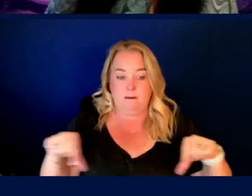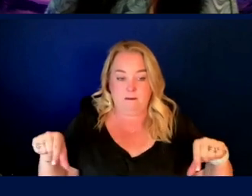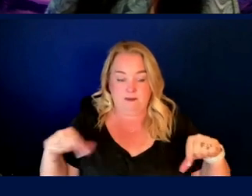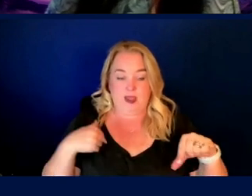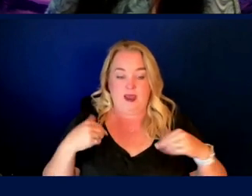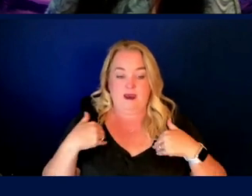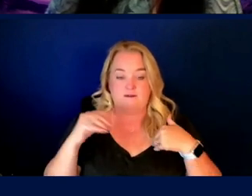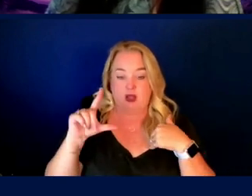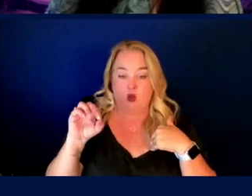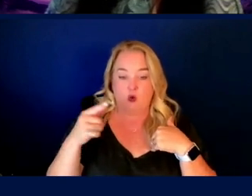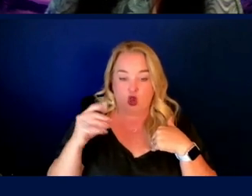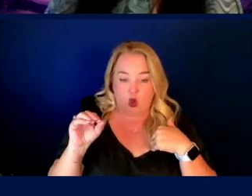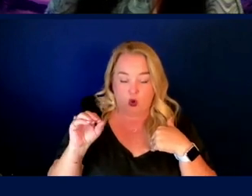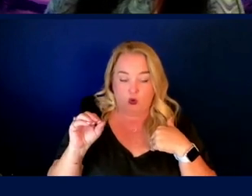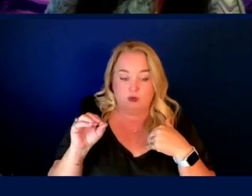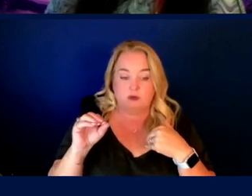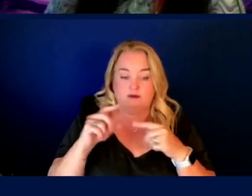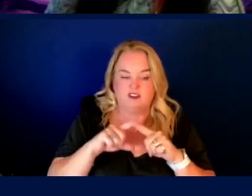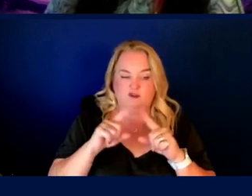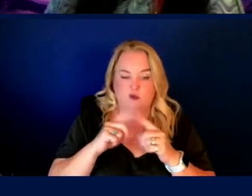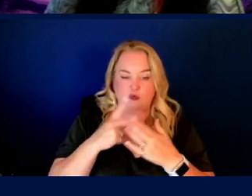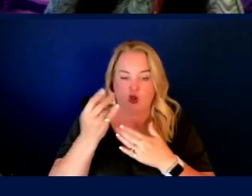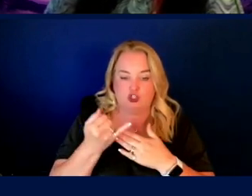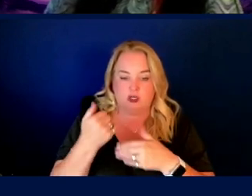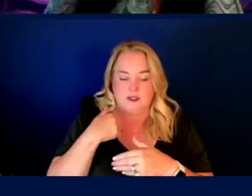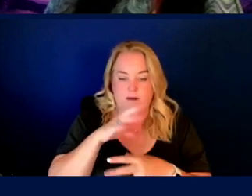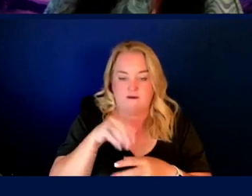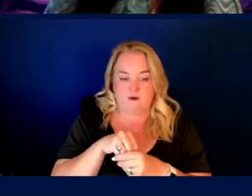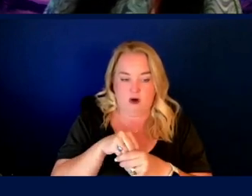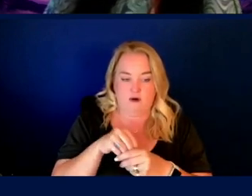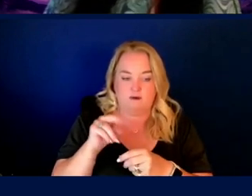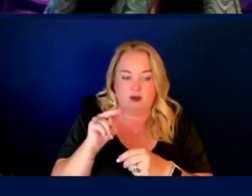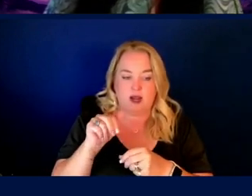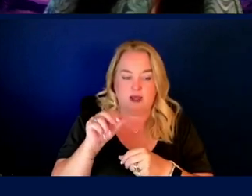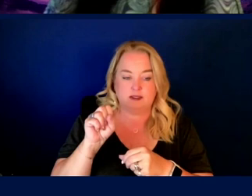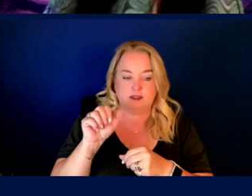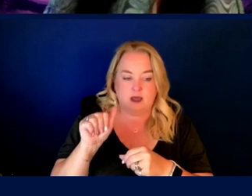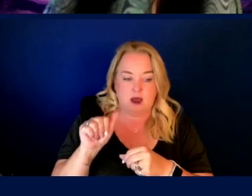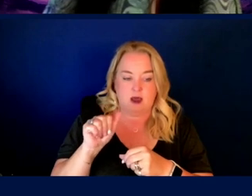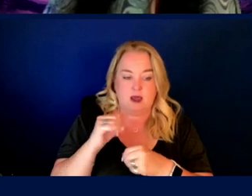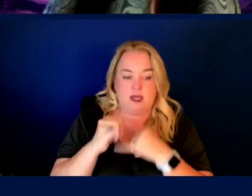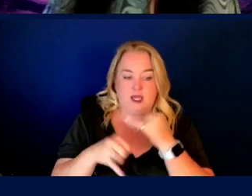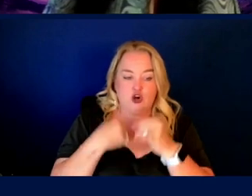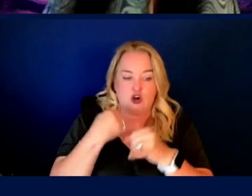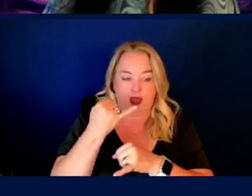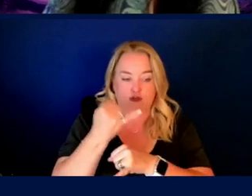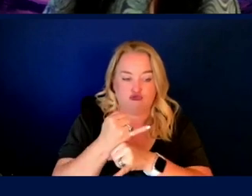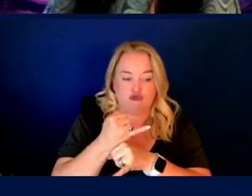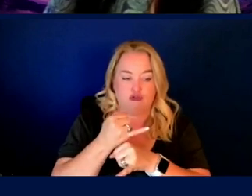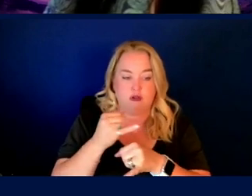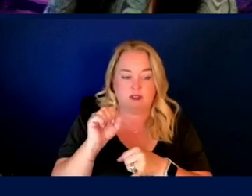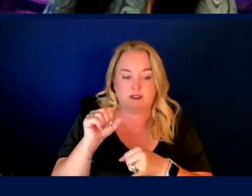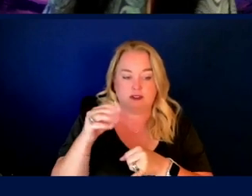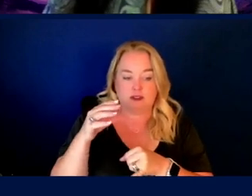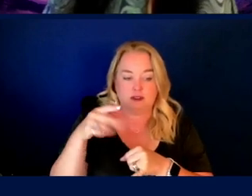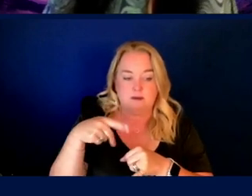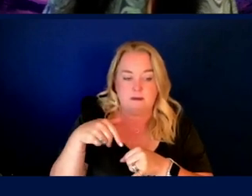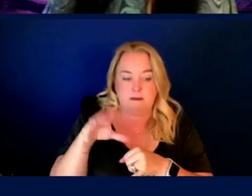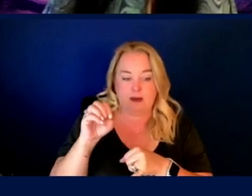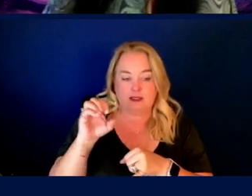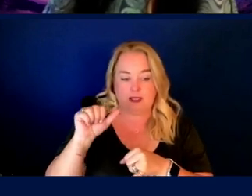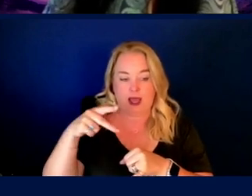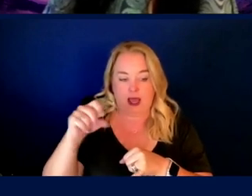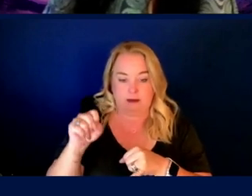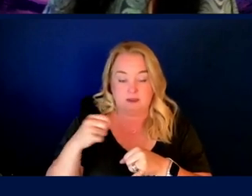some logos or graphic identifiers of different projects that I've been a part of. the NASA international space apps challenge, it's actually how I got my start in space. I fully intended